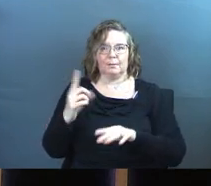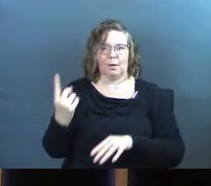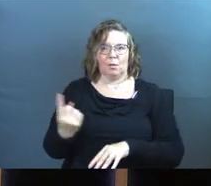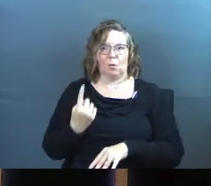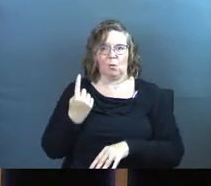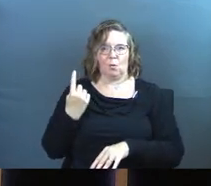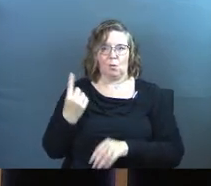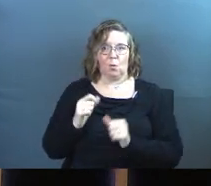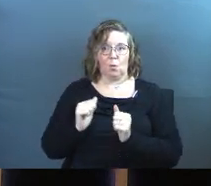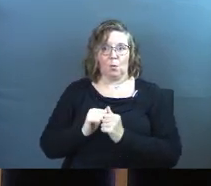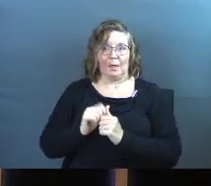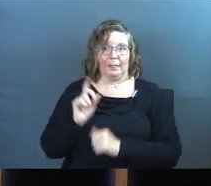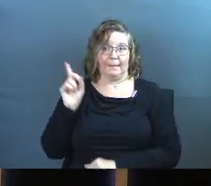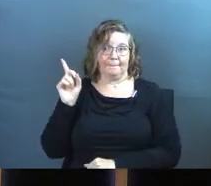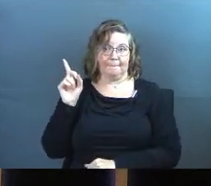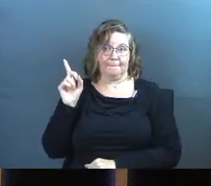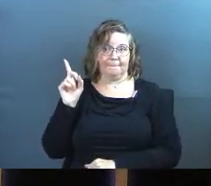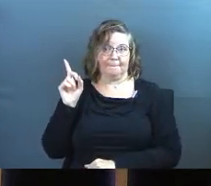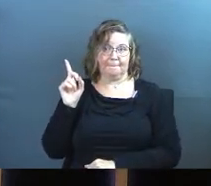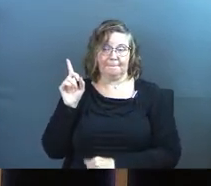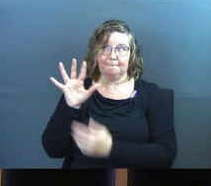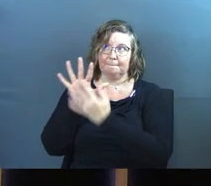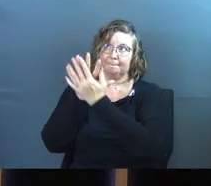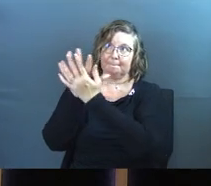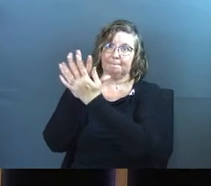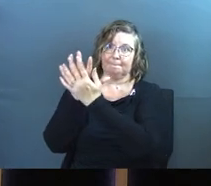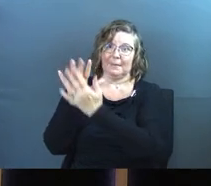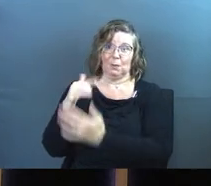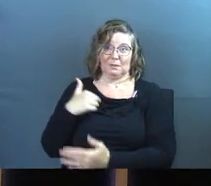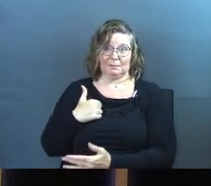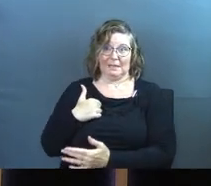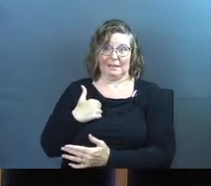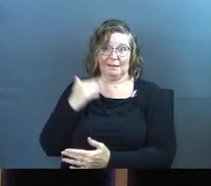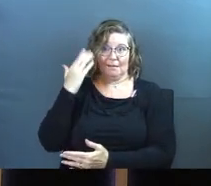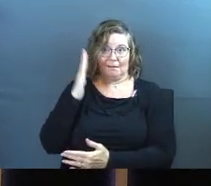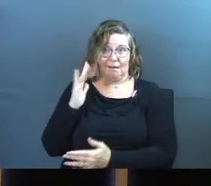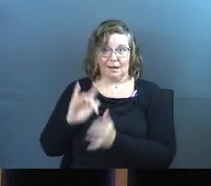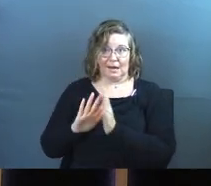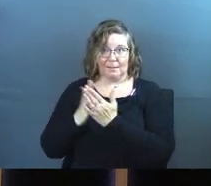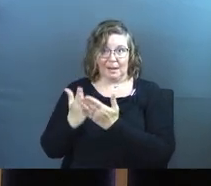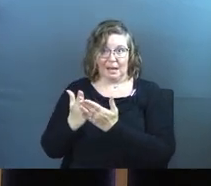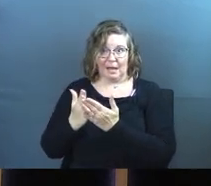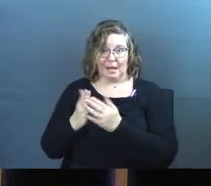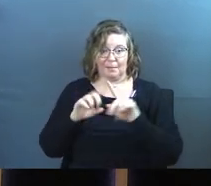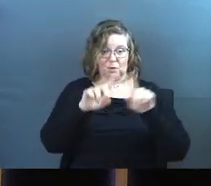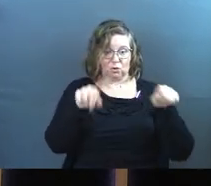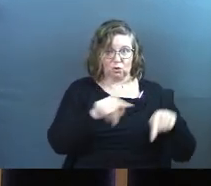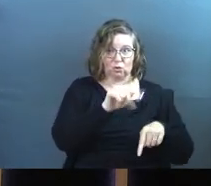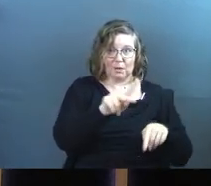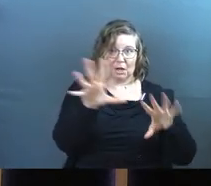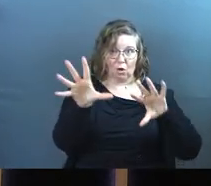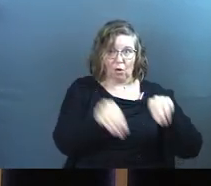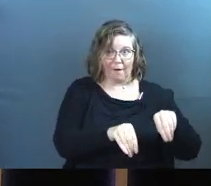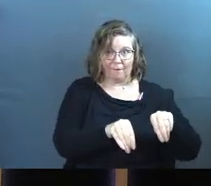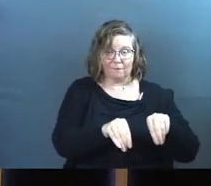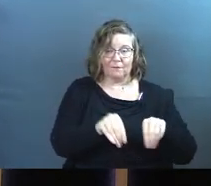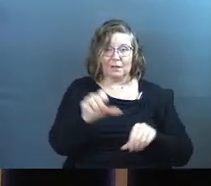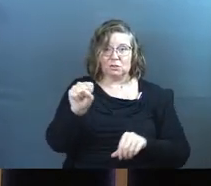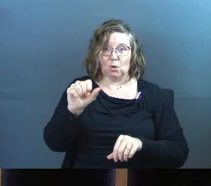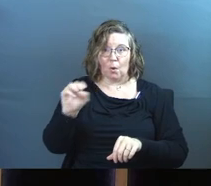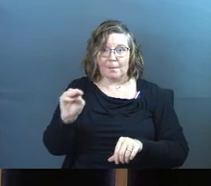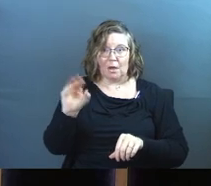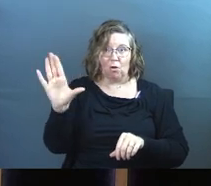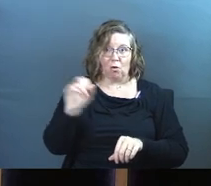alone with him. It was me, God, and a Bible. The screens were off. The social media was off. I